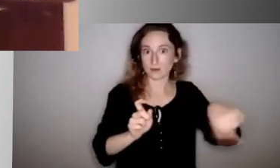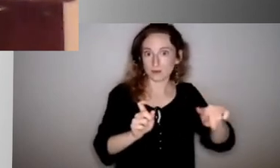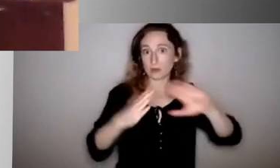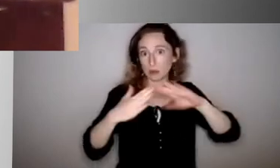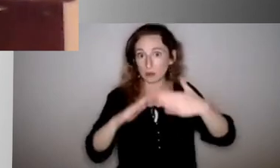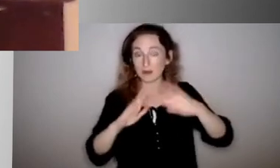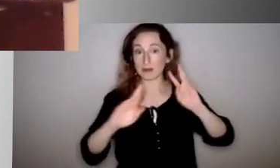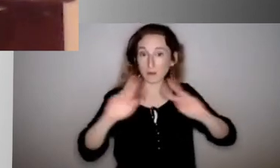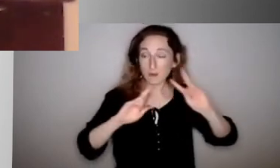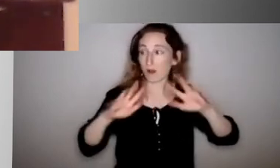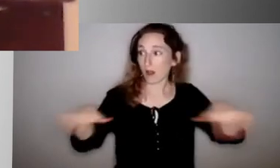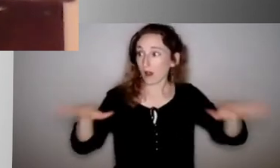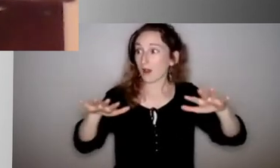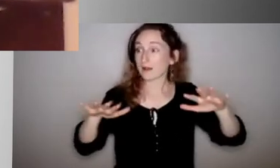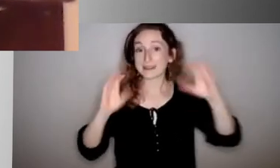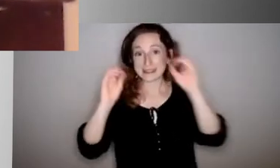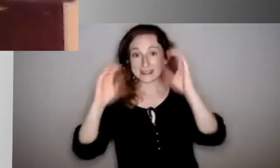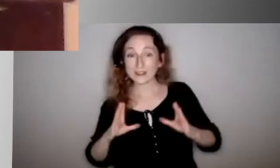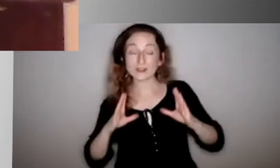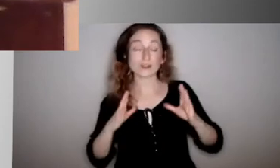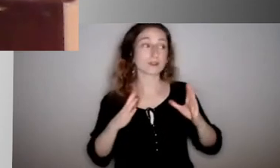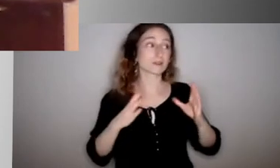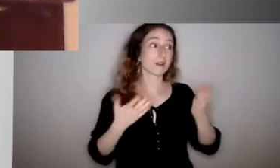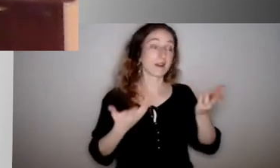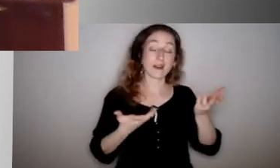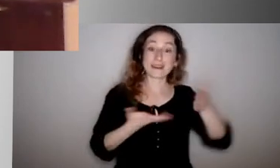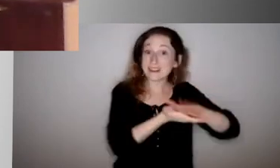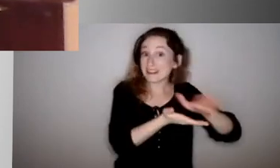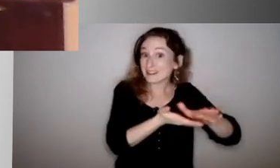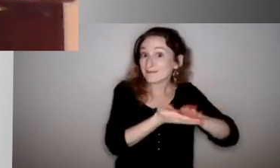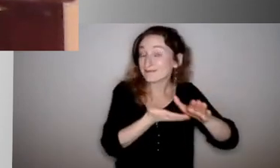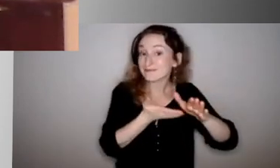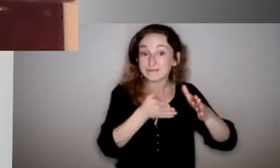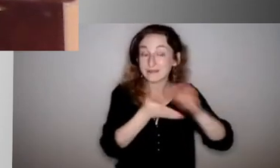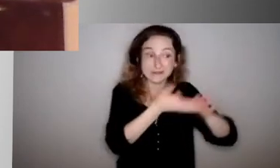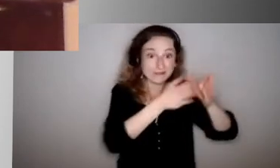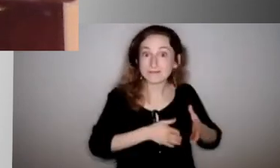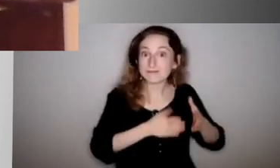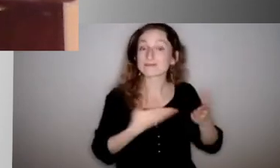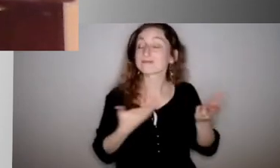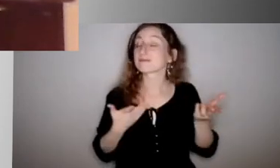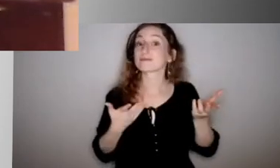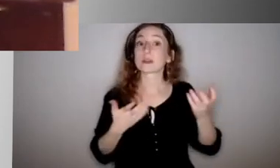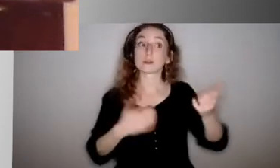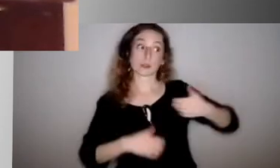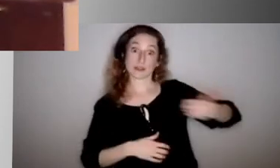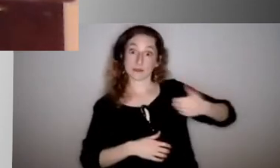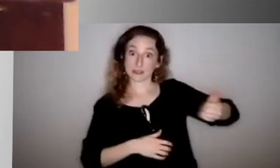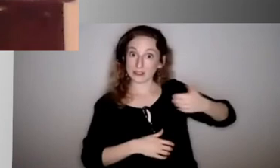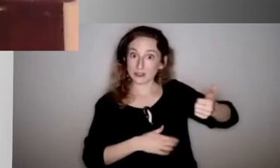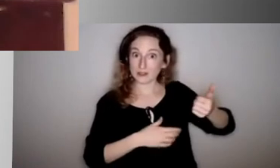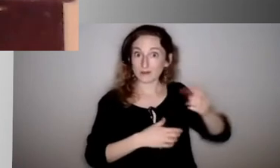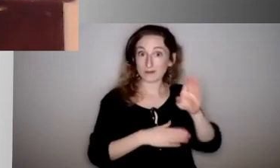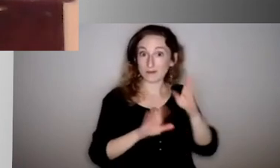custodians and maintenance folks that are doing the additional cleaning, to our transportation employees who are getting our students to and from